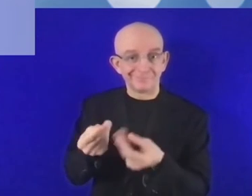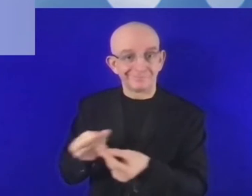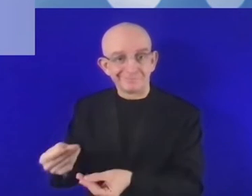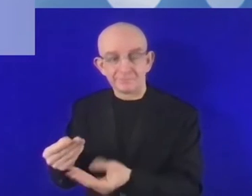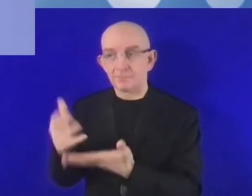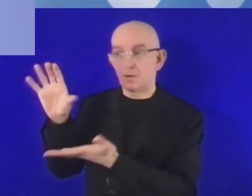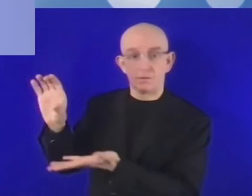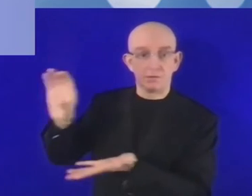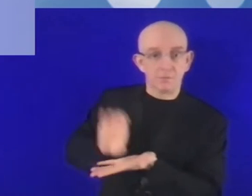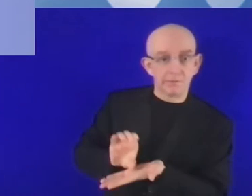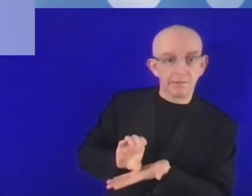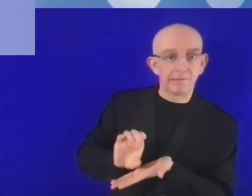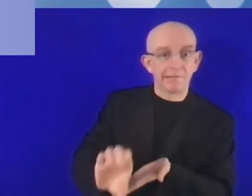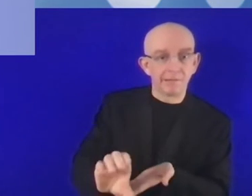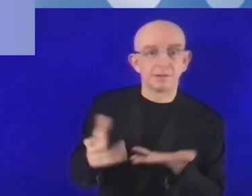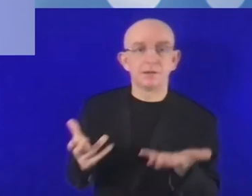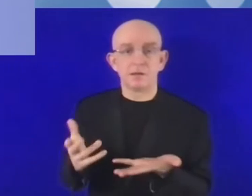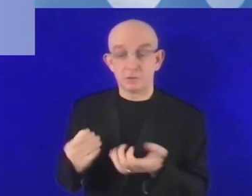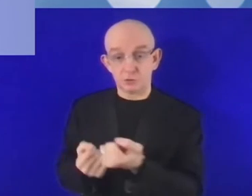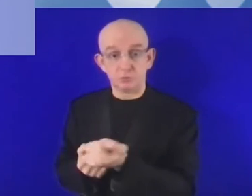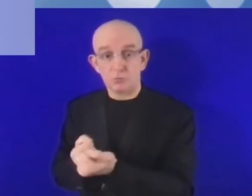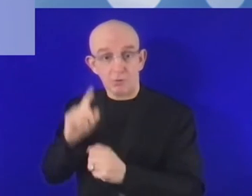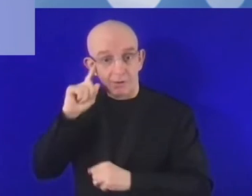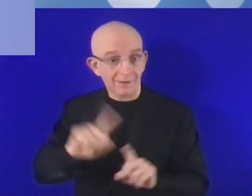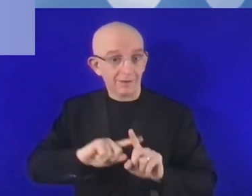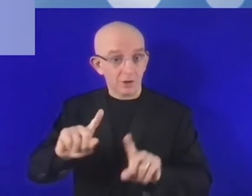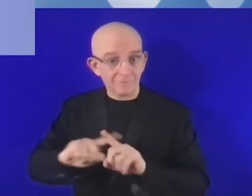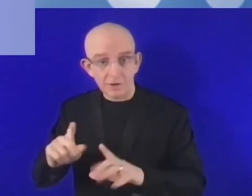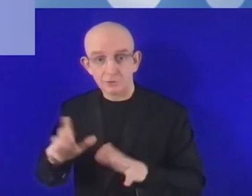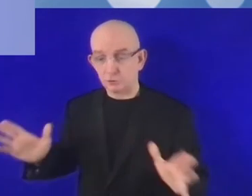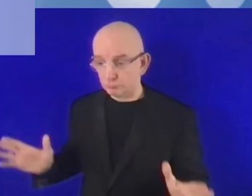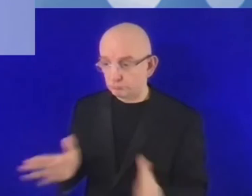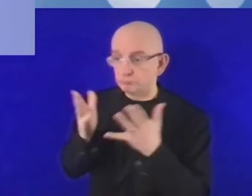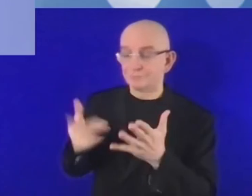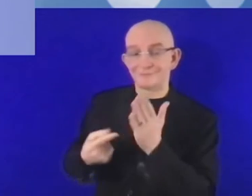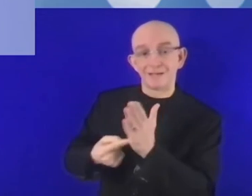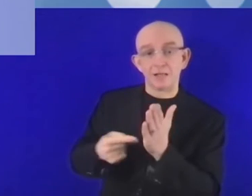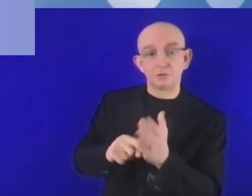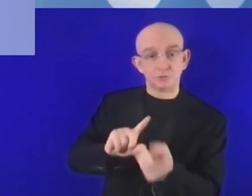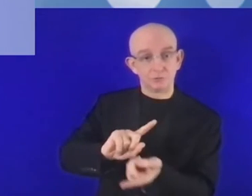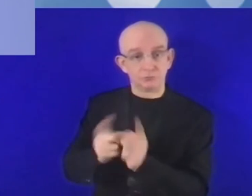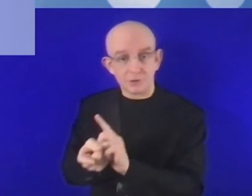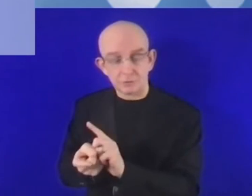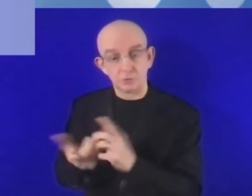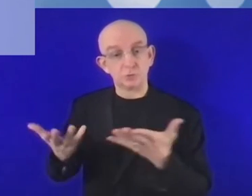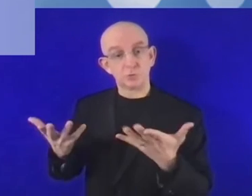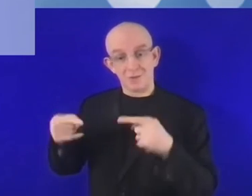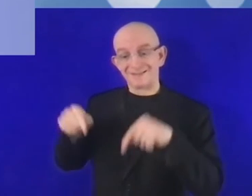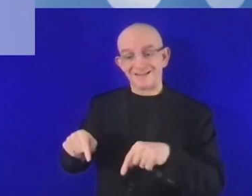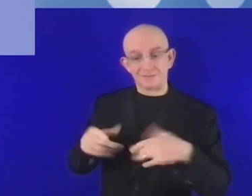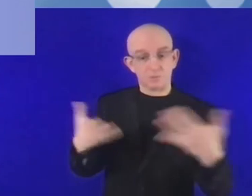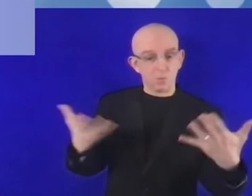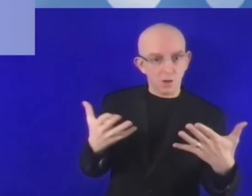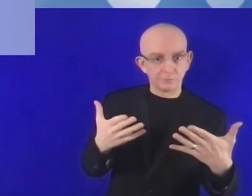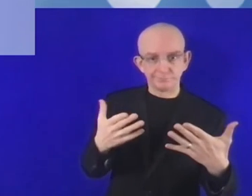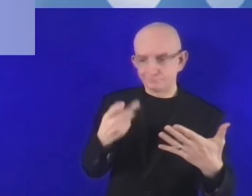exacerbated by pandemic, by the way, the EIB group has developed a dedicated approach. And our motto